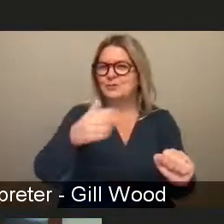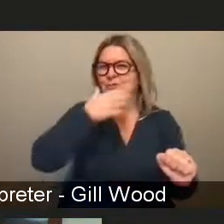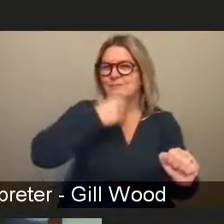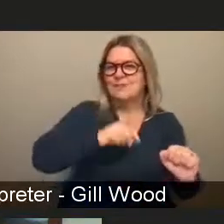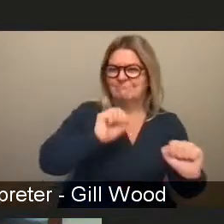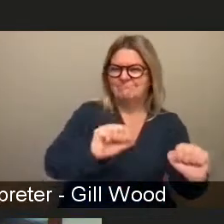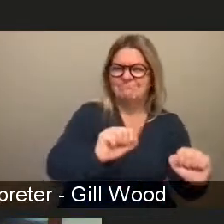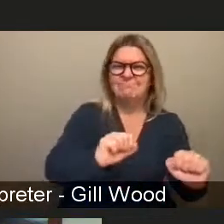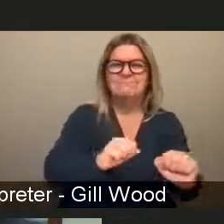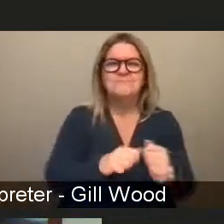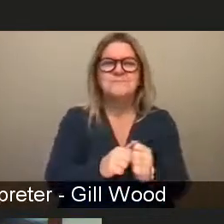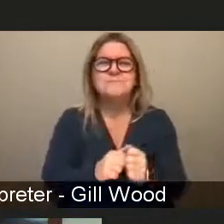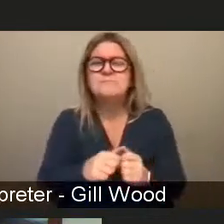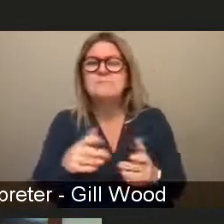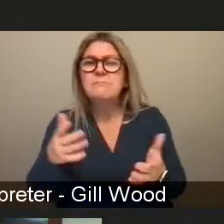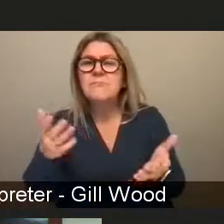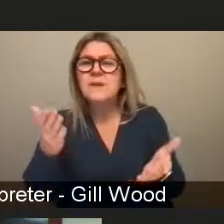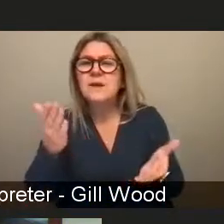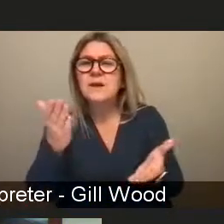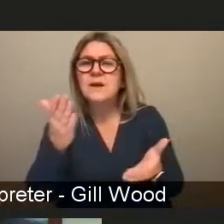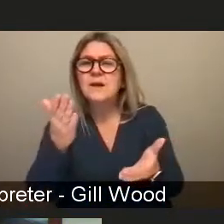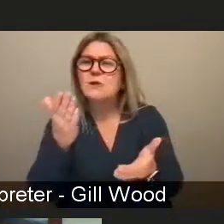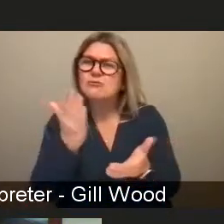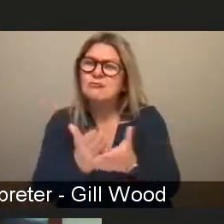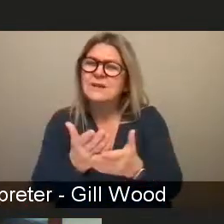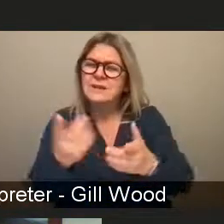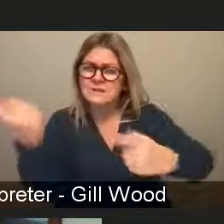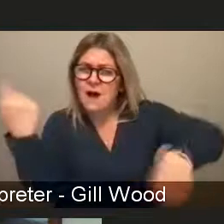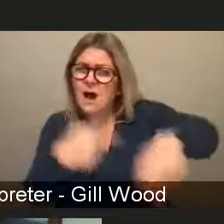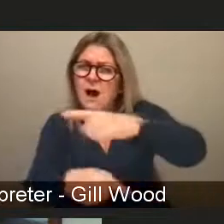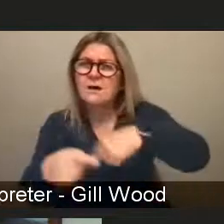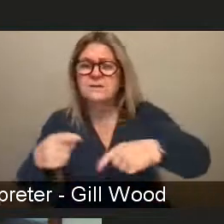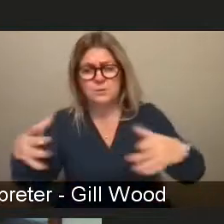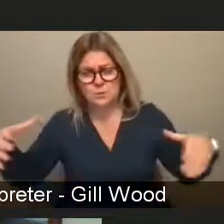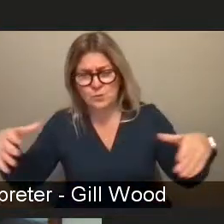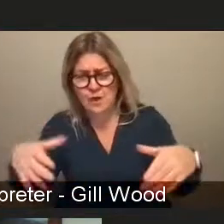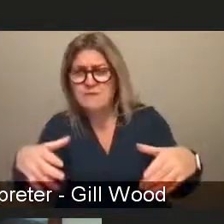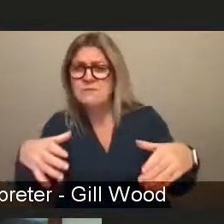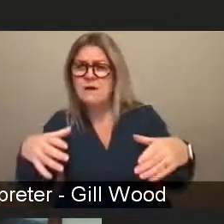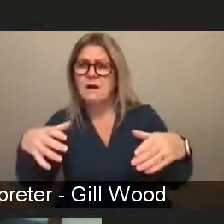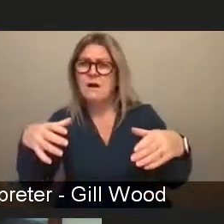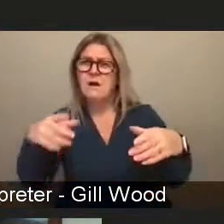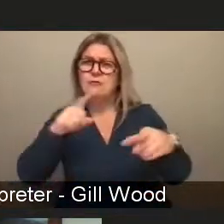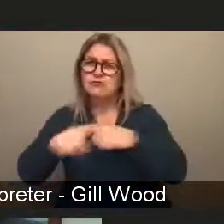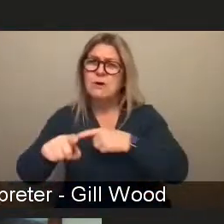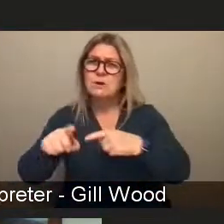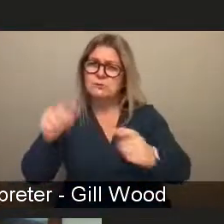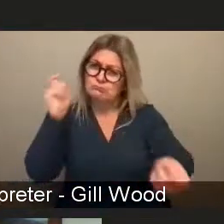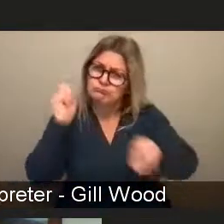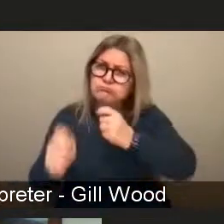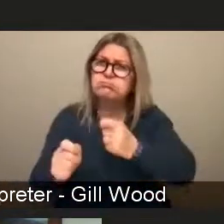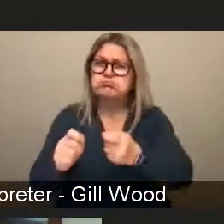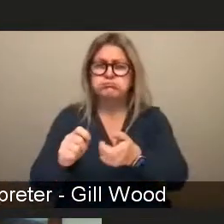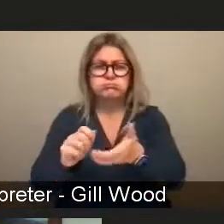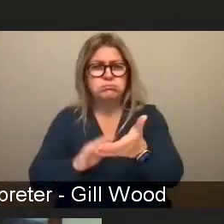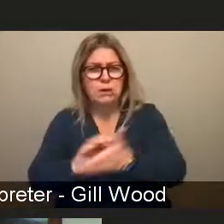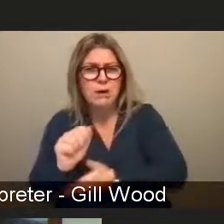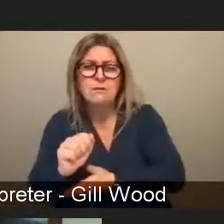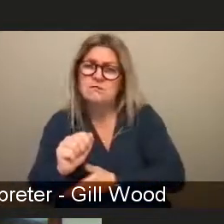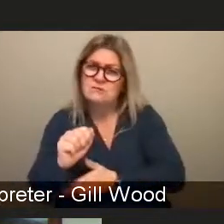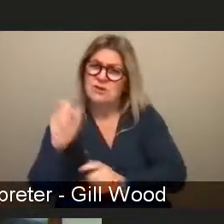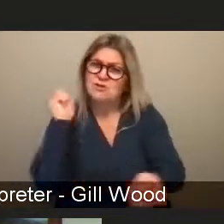all of us chipping away at it and i think that's a really important reminder that this is